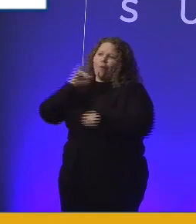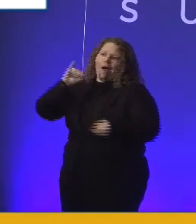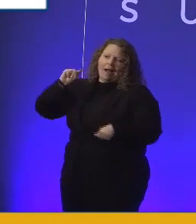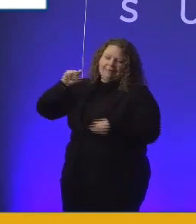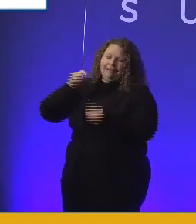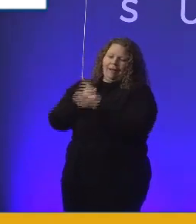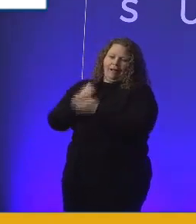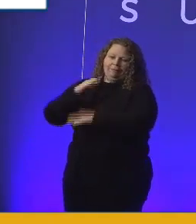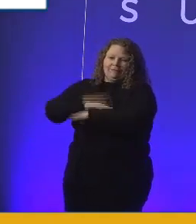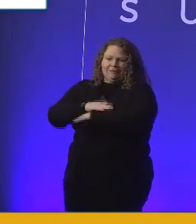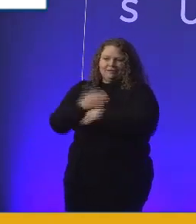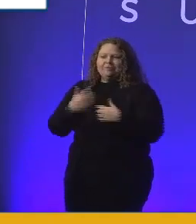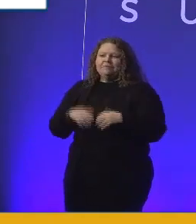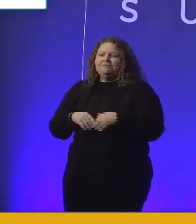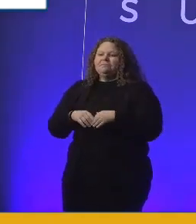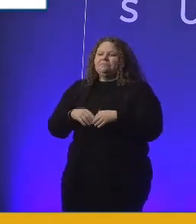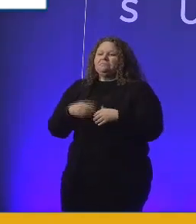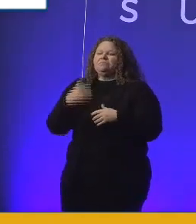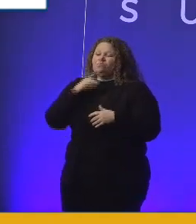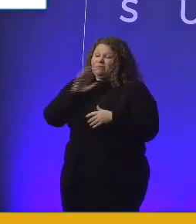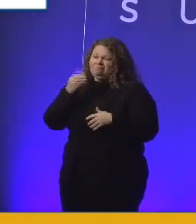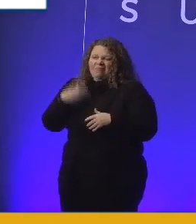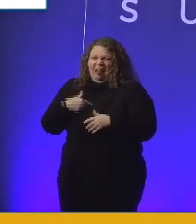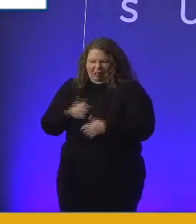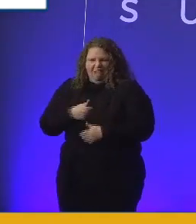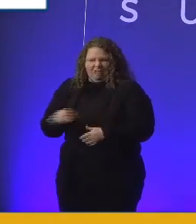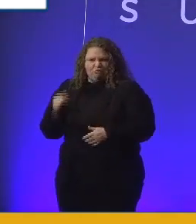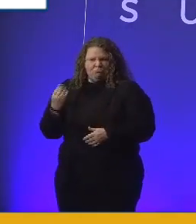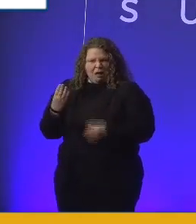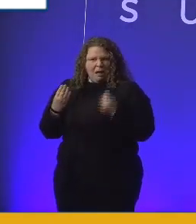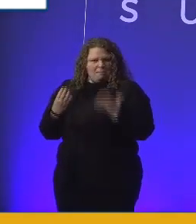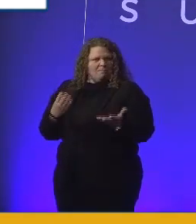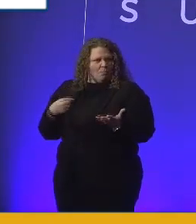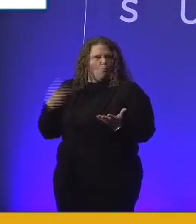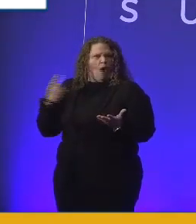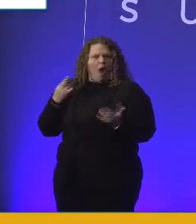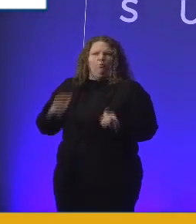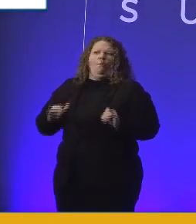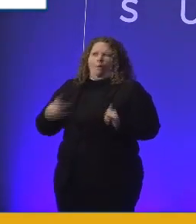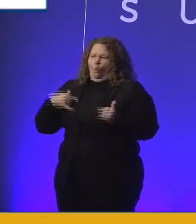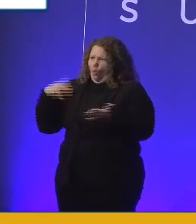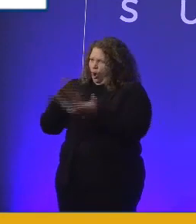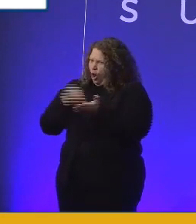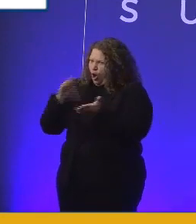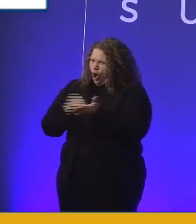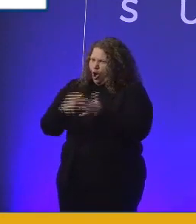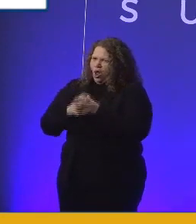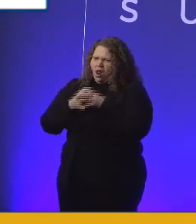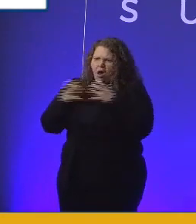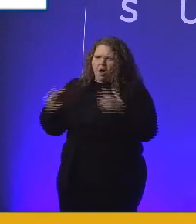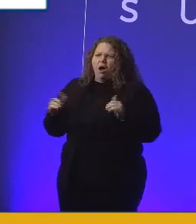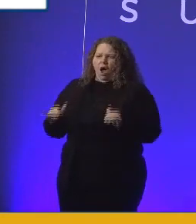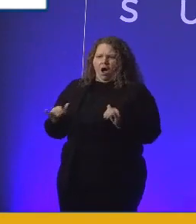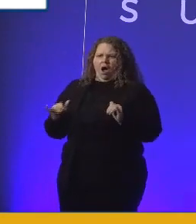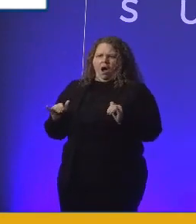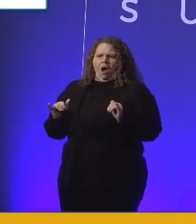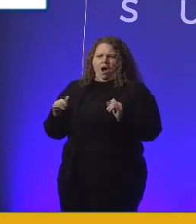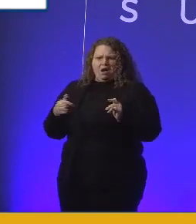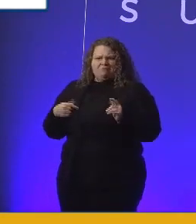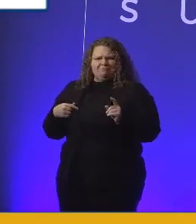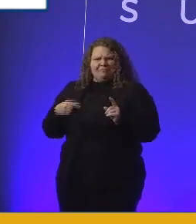I loved that job. It taught me so much. And I found that I loved IT.